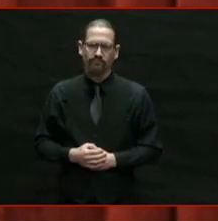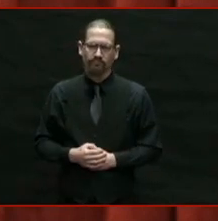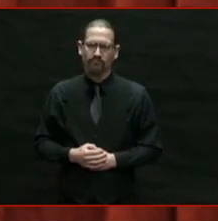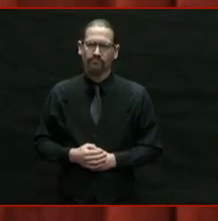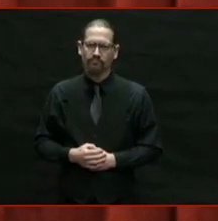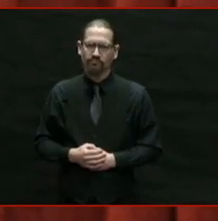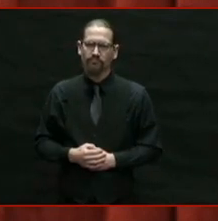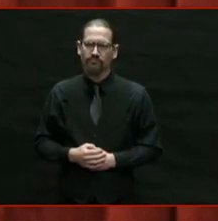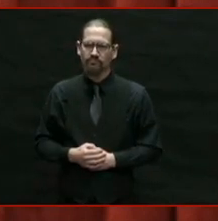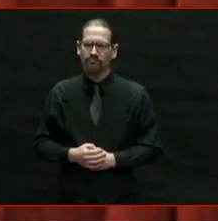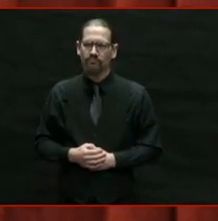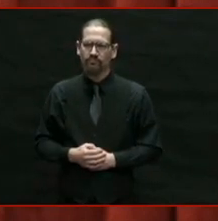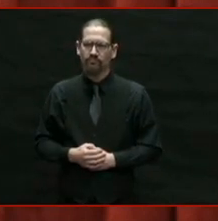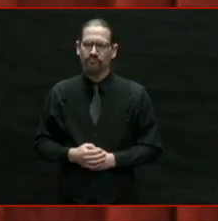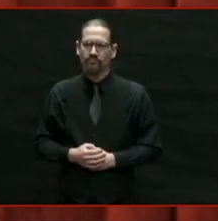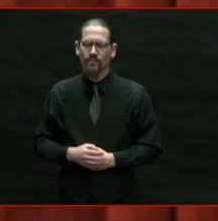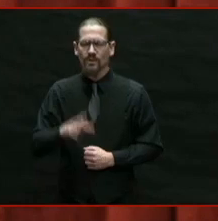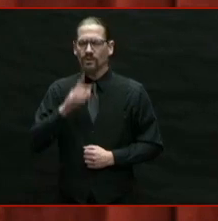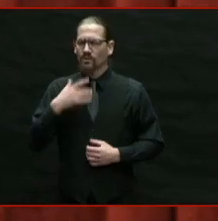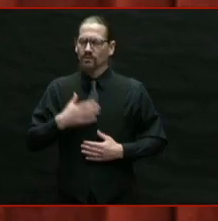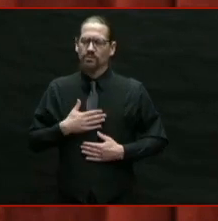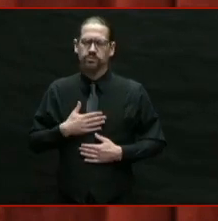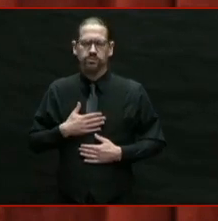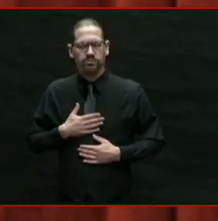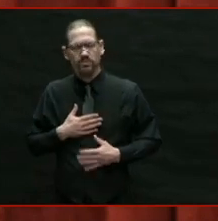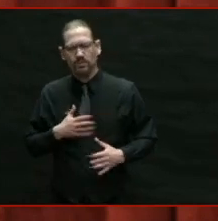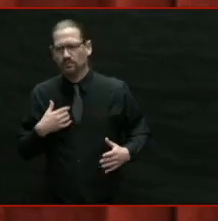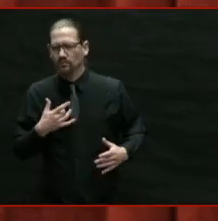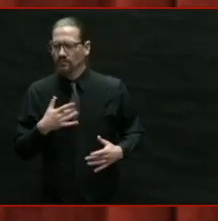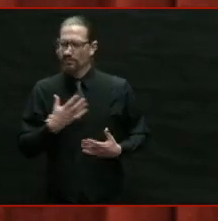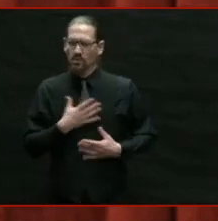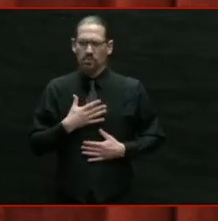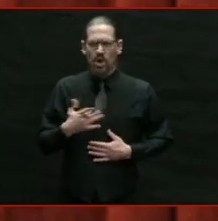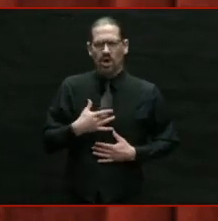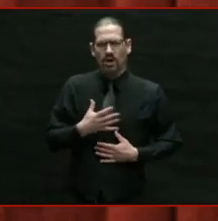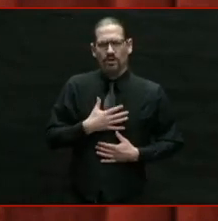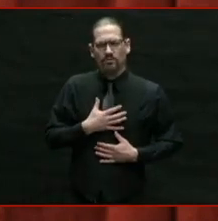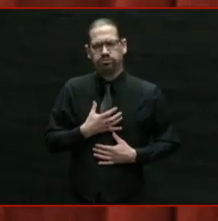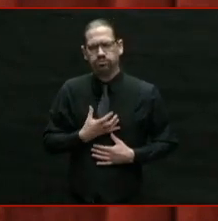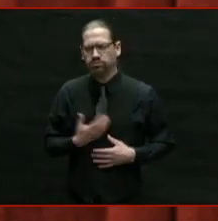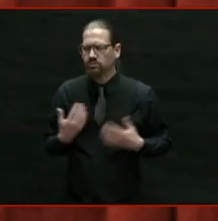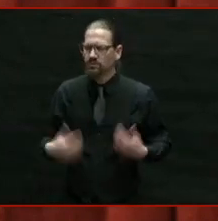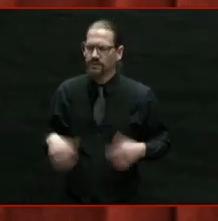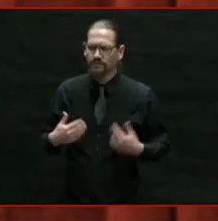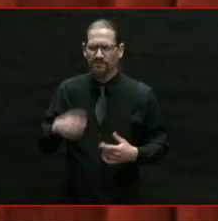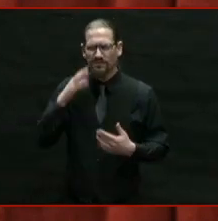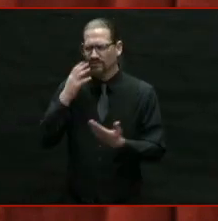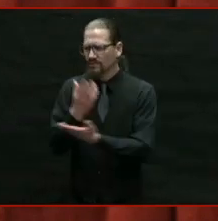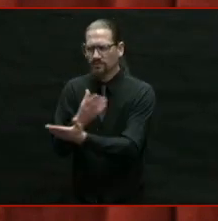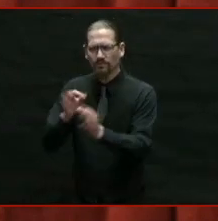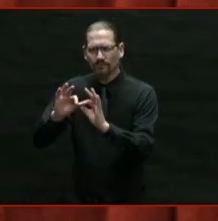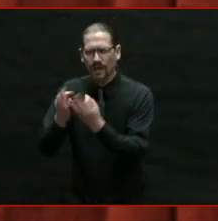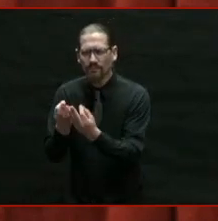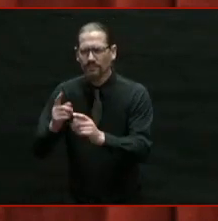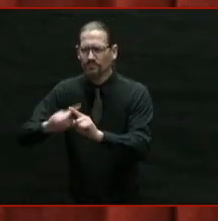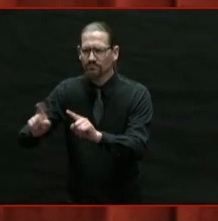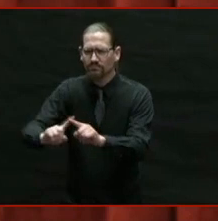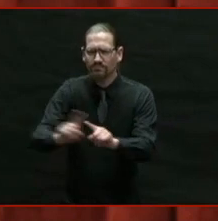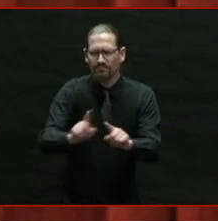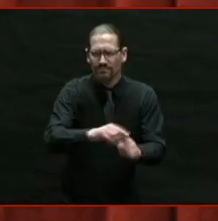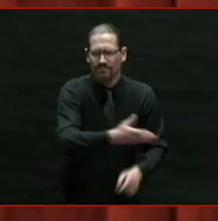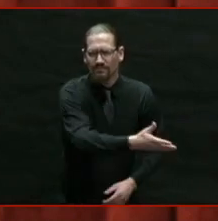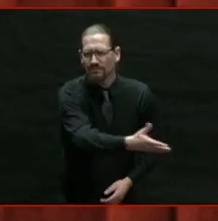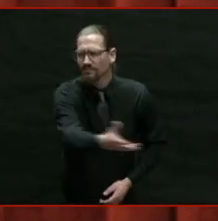I say that with a heavy heart. I've gotten to know many of you, and I've heard from still more. This